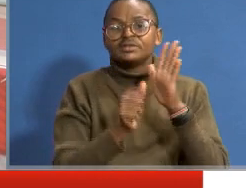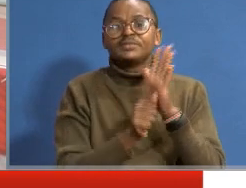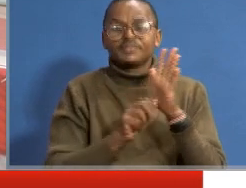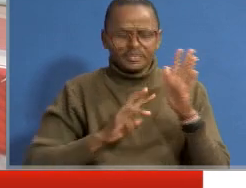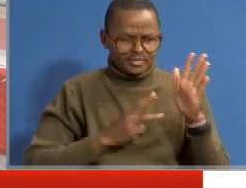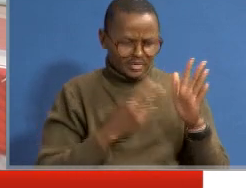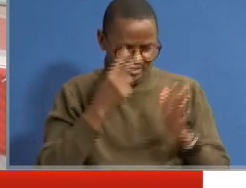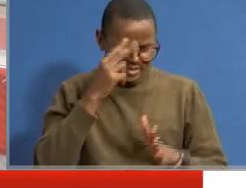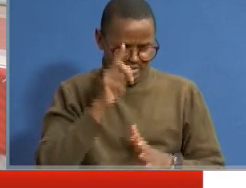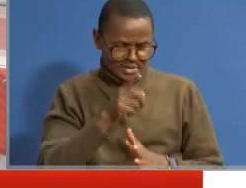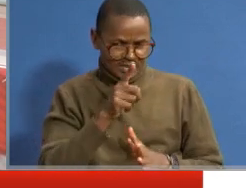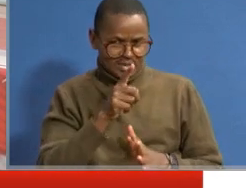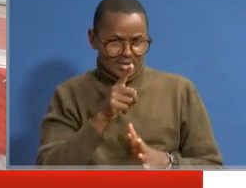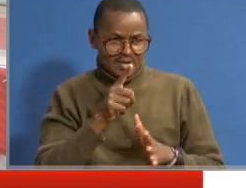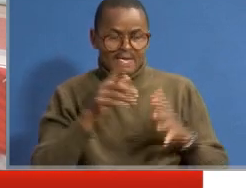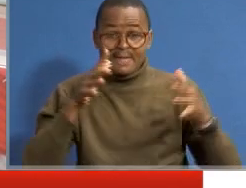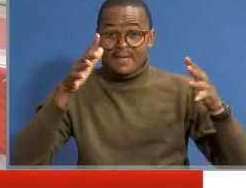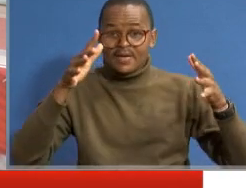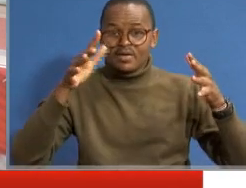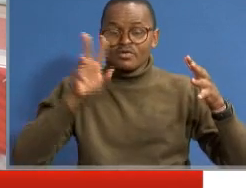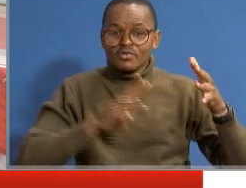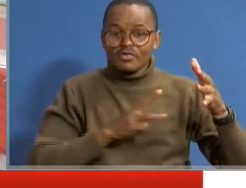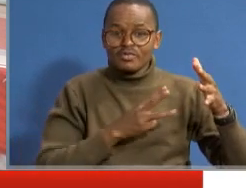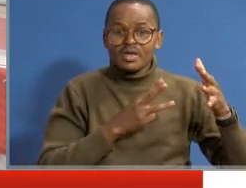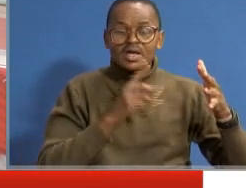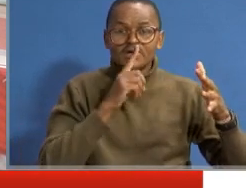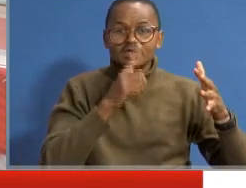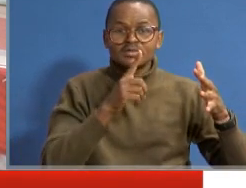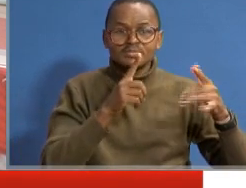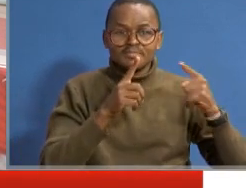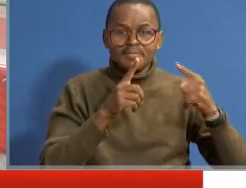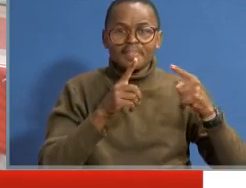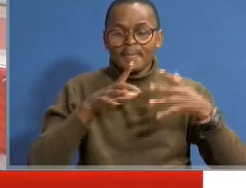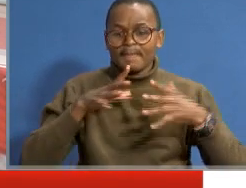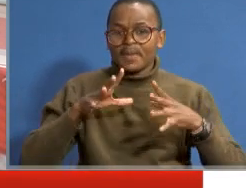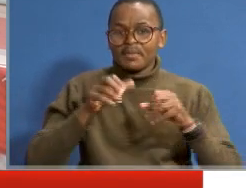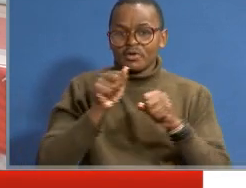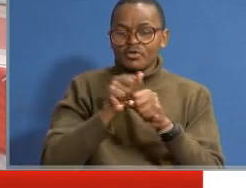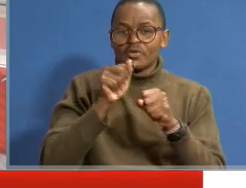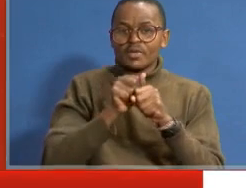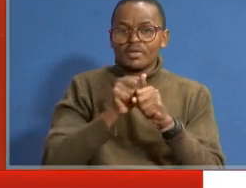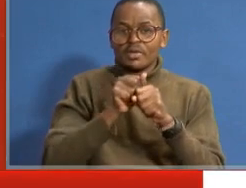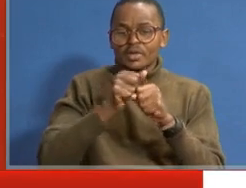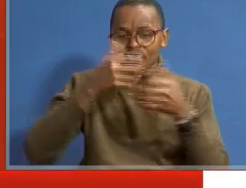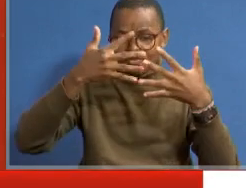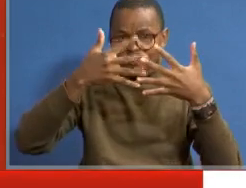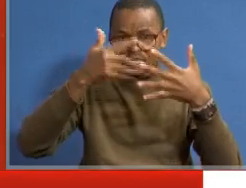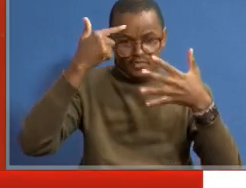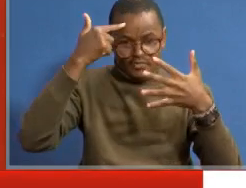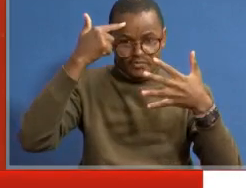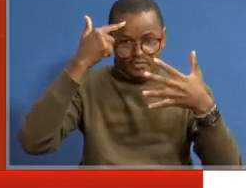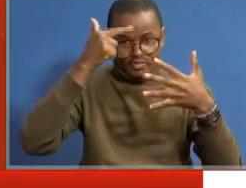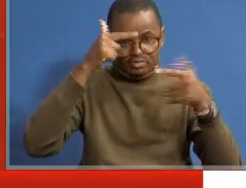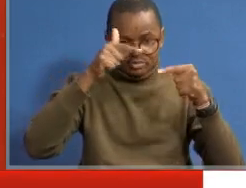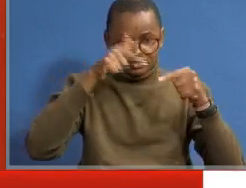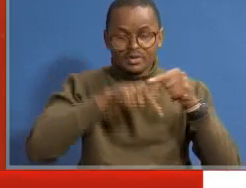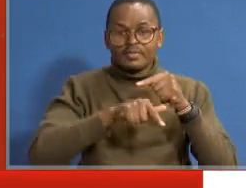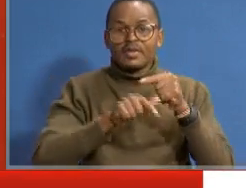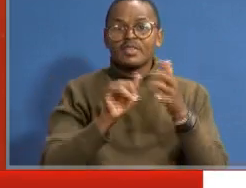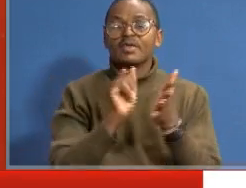We're looking at this still being rampant, but we're seeing very limited cases of people being put to book for perpetrating such.